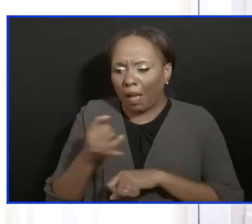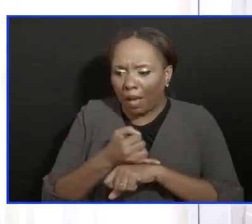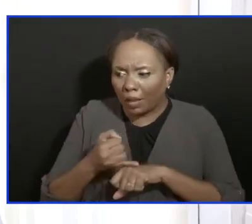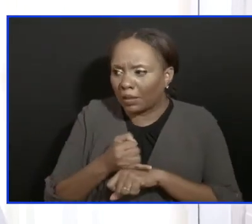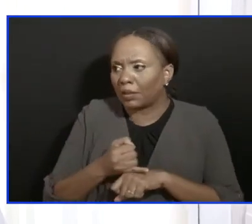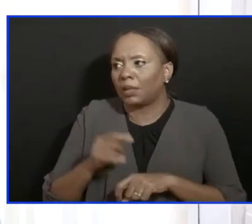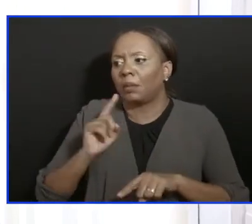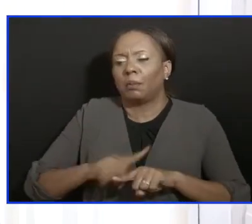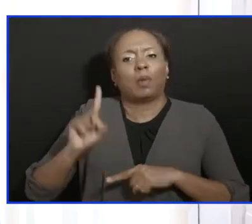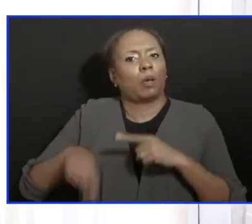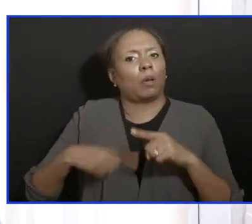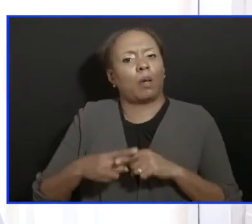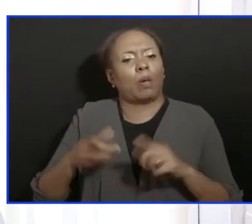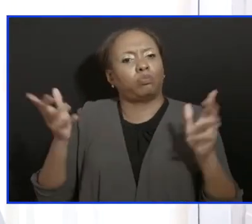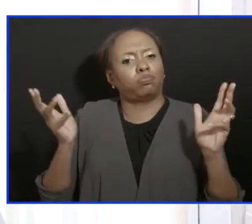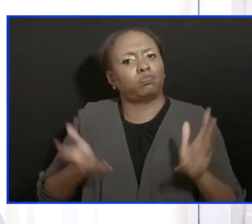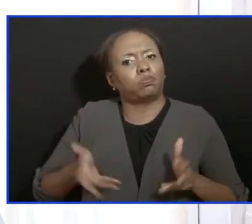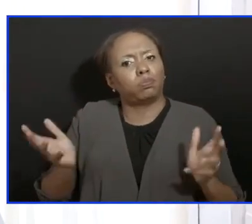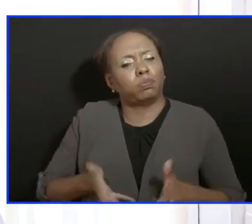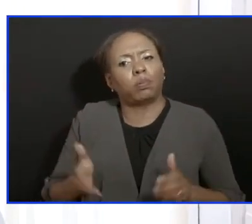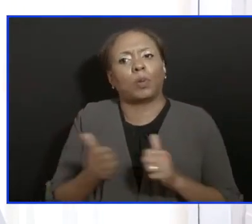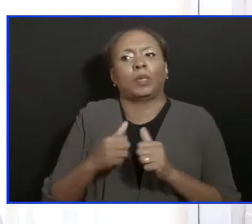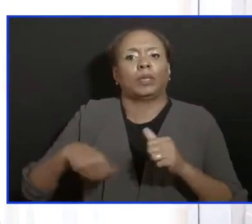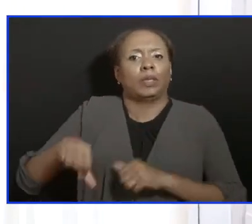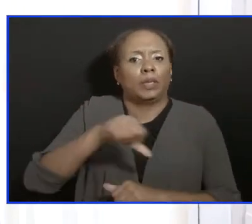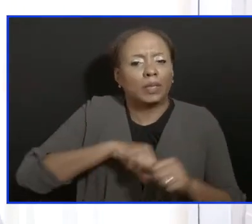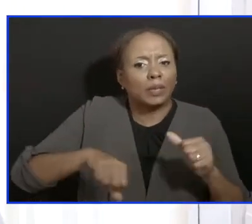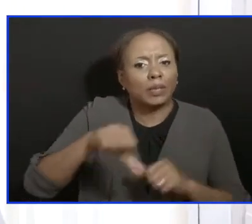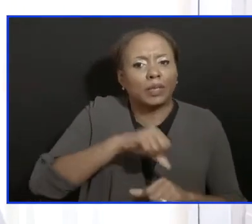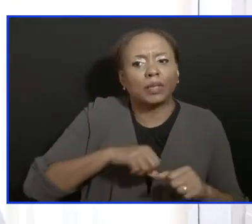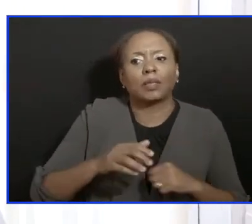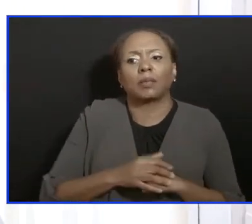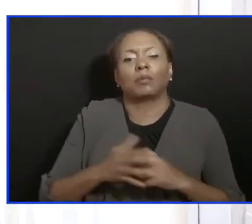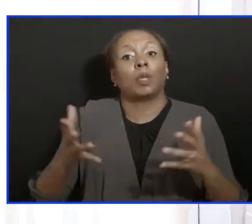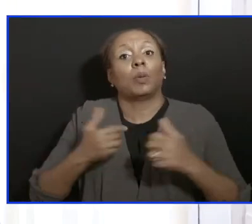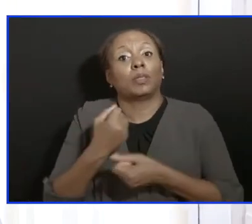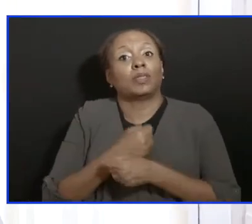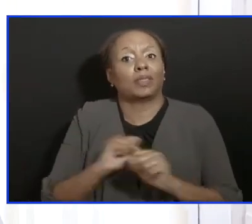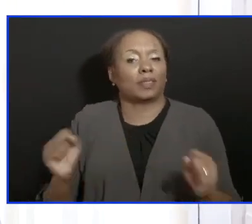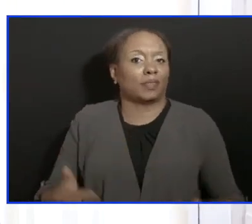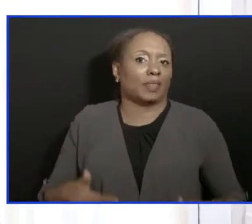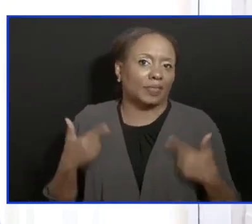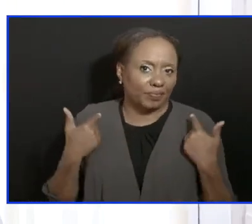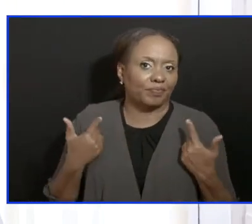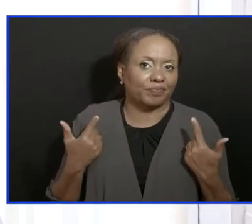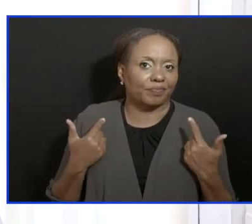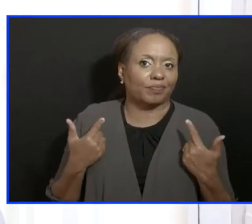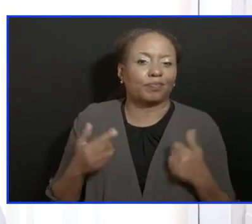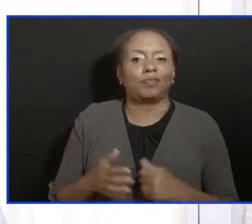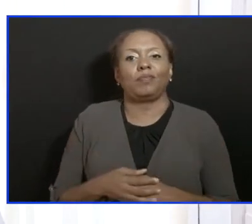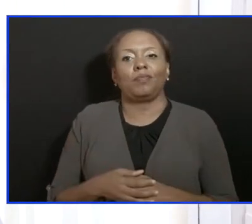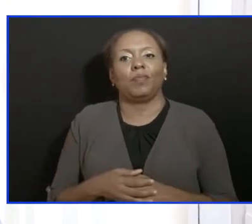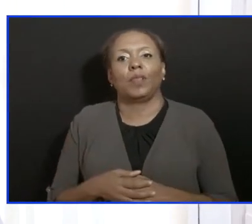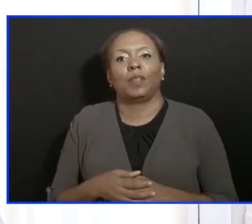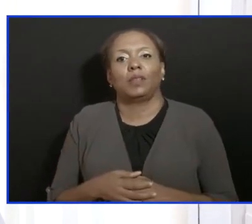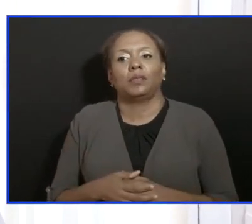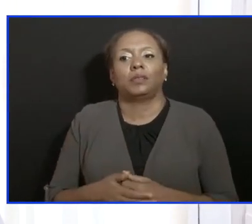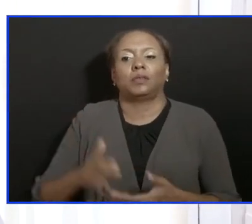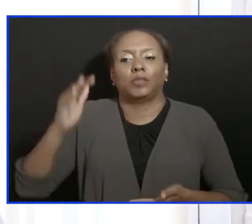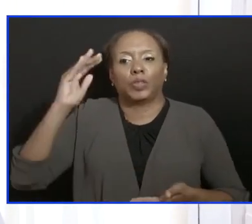we talk with each other, we can settle the common mission which is to save lives. Which is to reduce serious